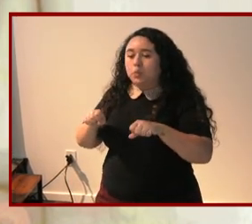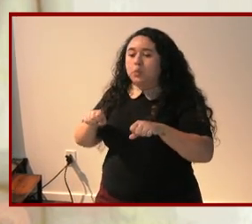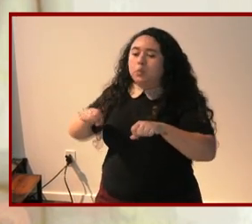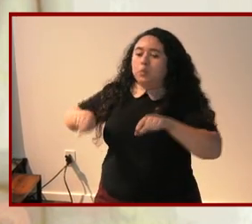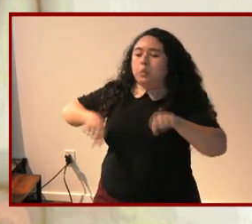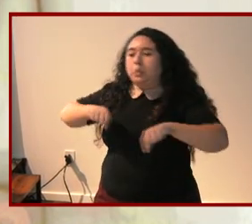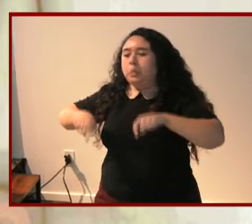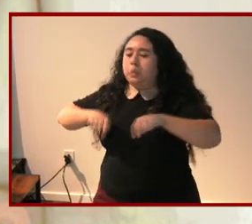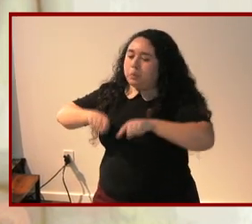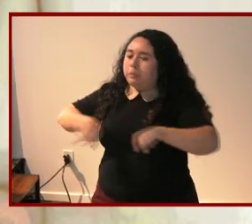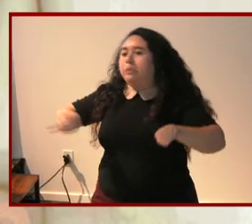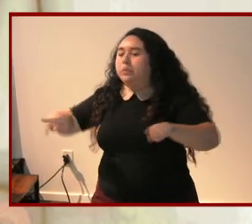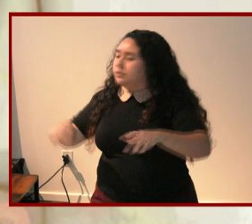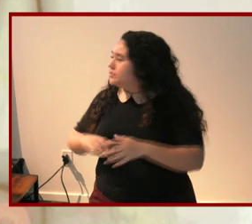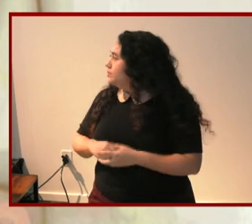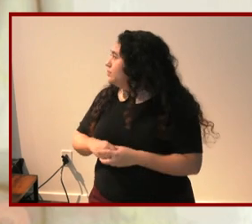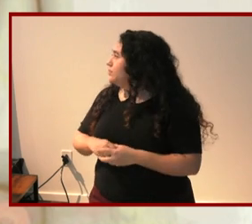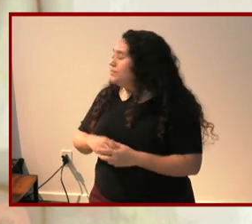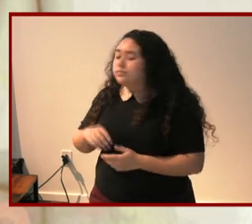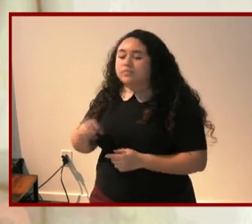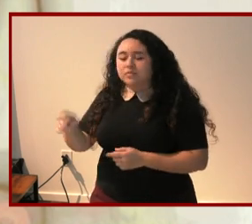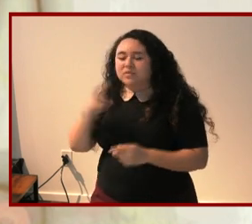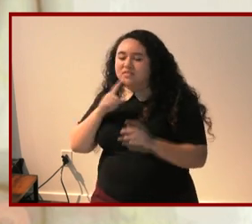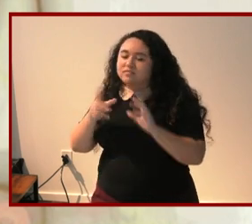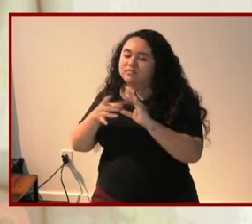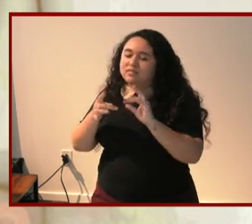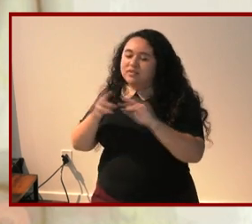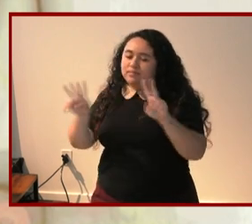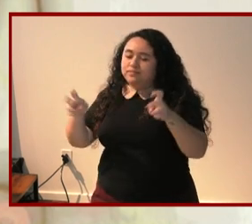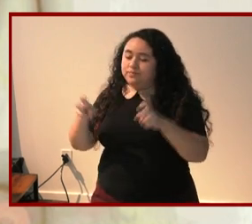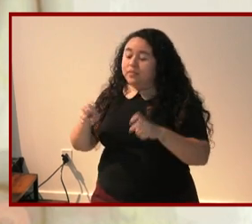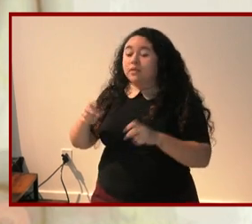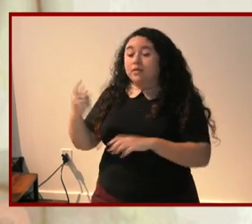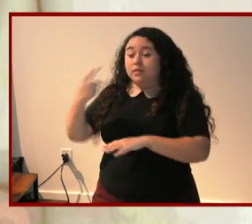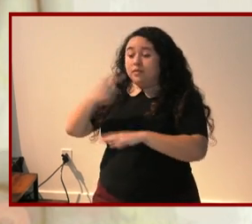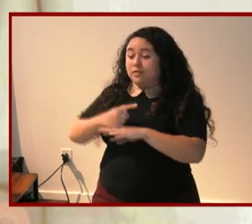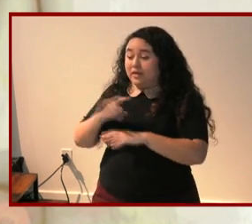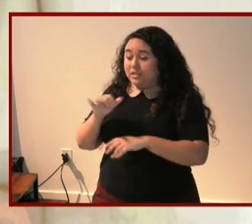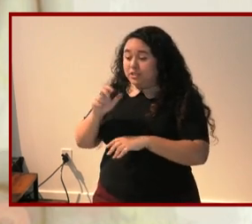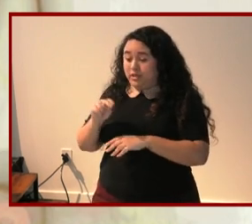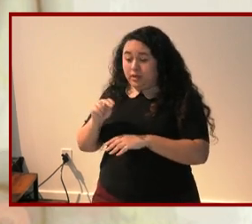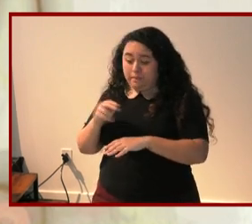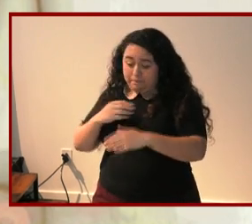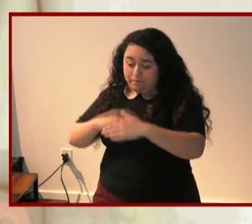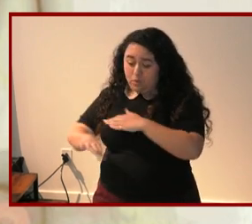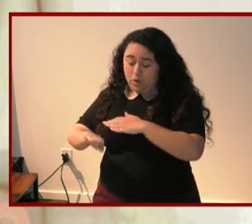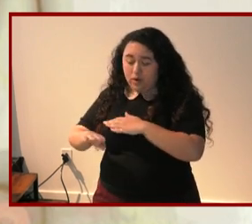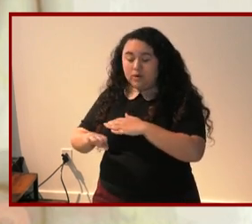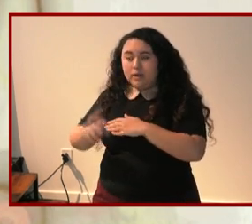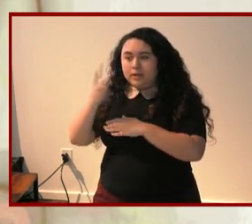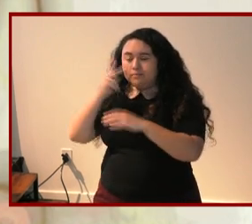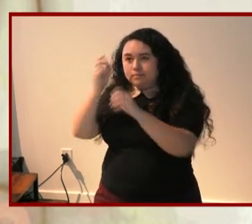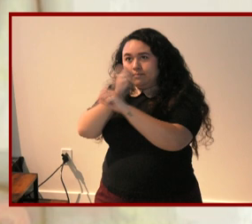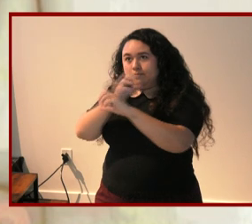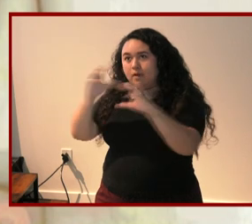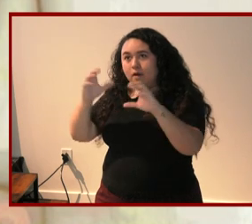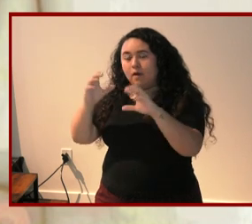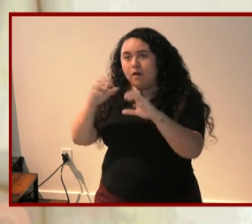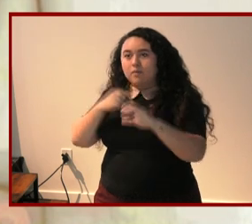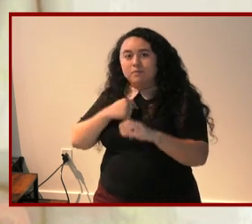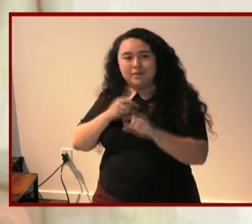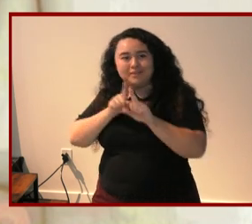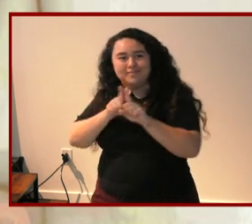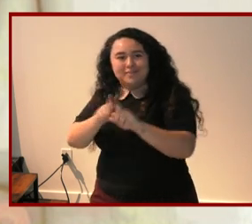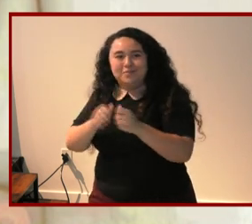on the day jillian was born doherty mused about walking her down a church aisle to give her away at her wedding